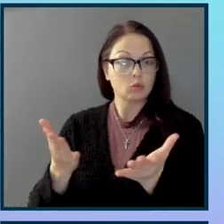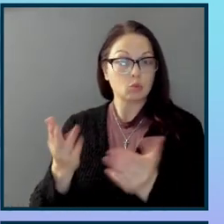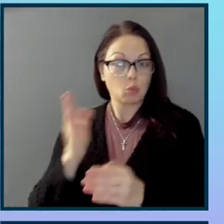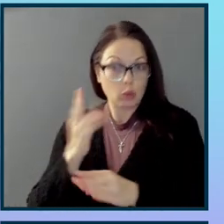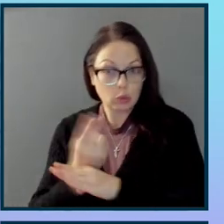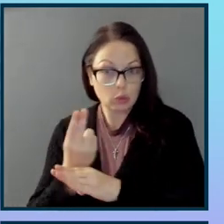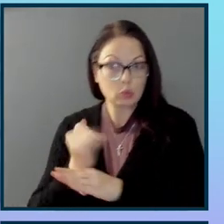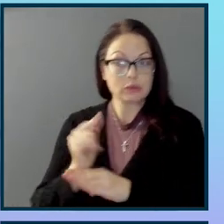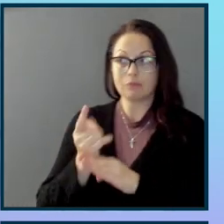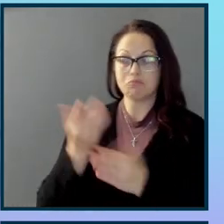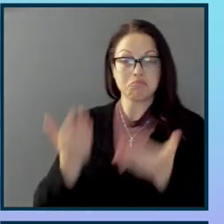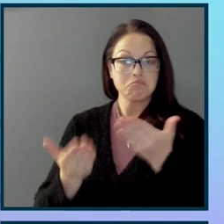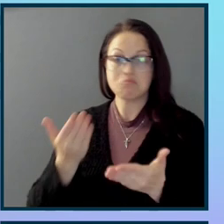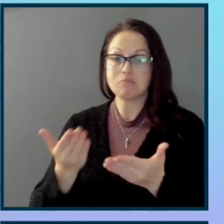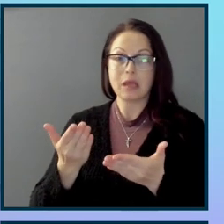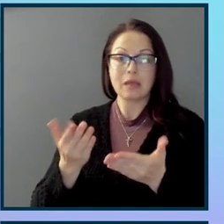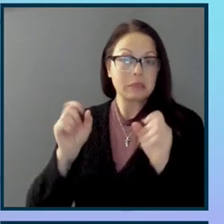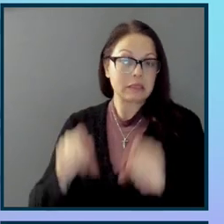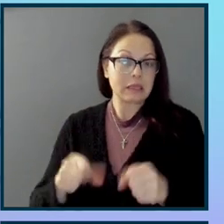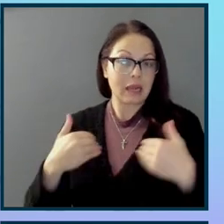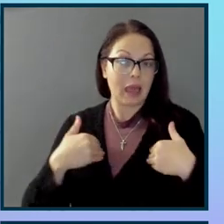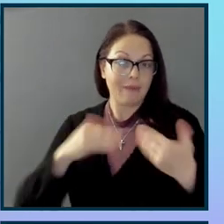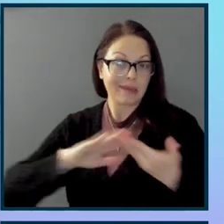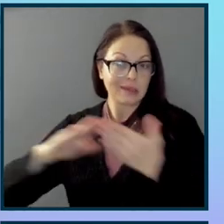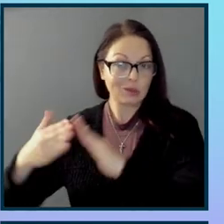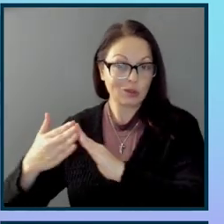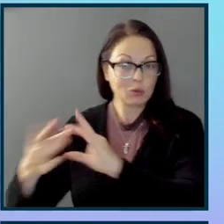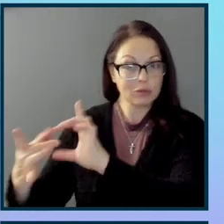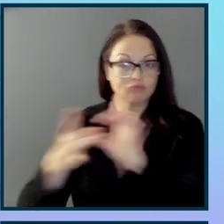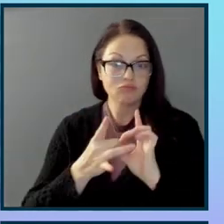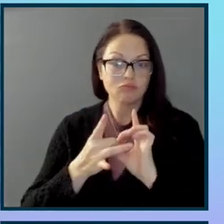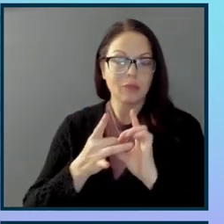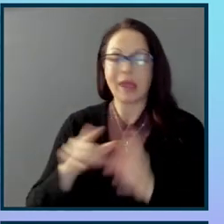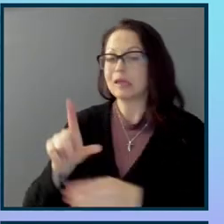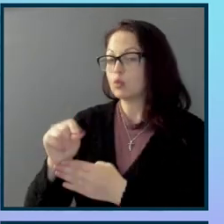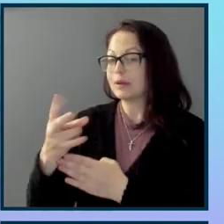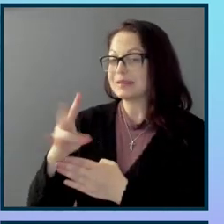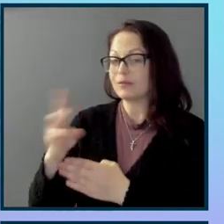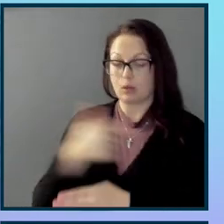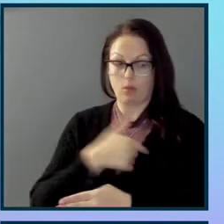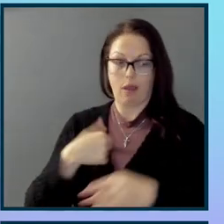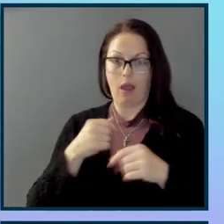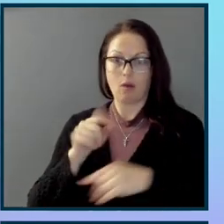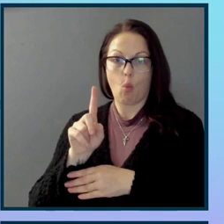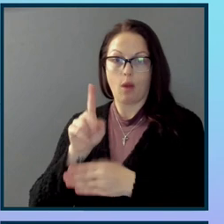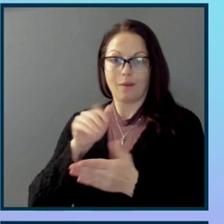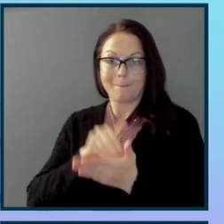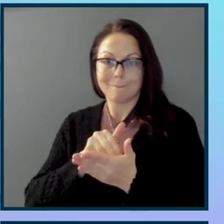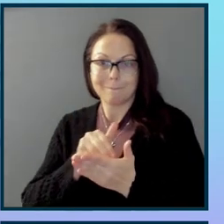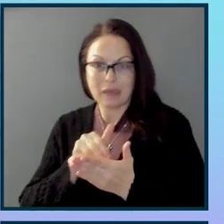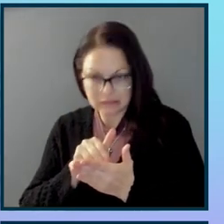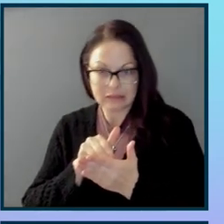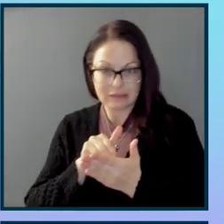around it. In 2017, we had 1 million downloads and we thought, hmm, that's very good.